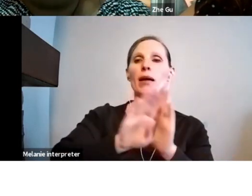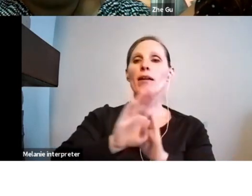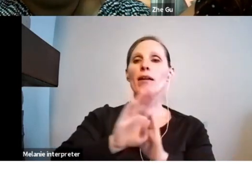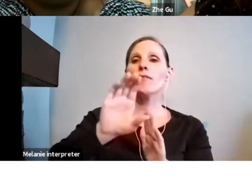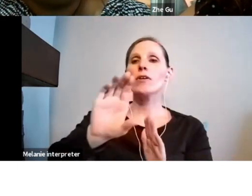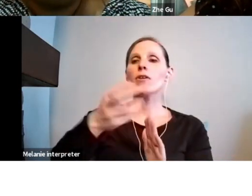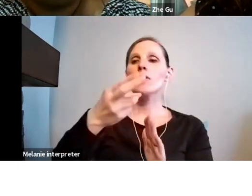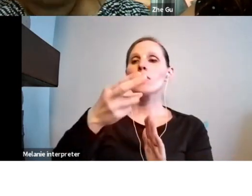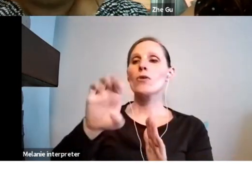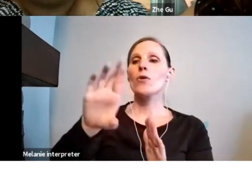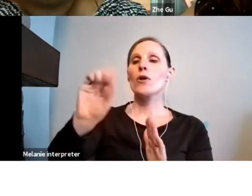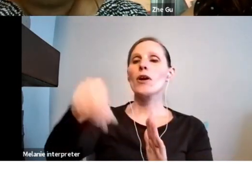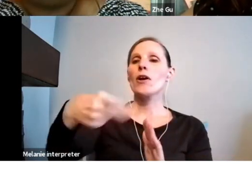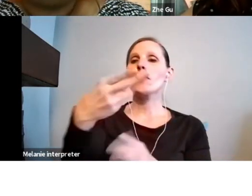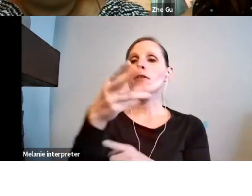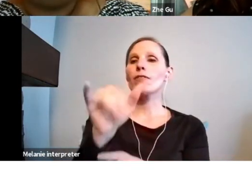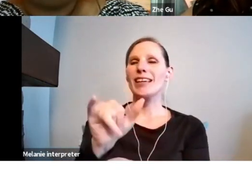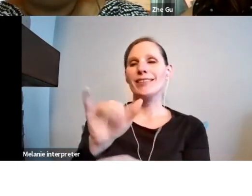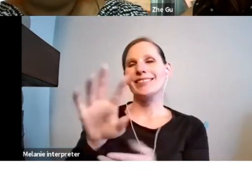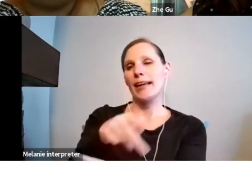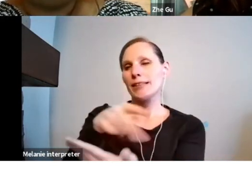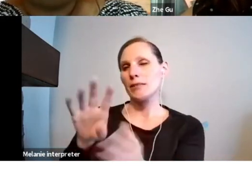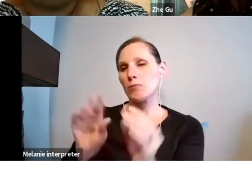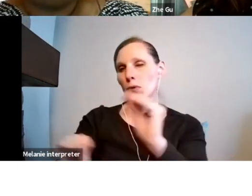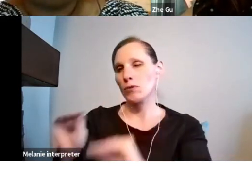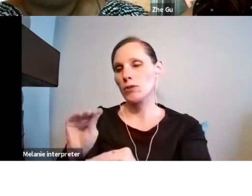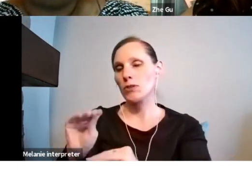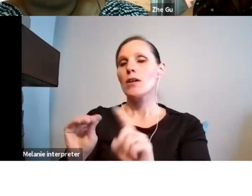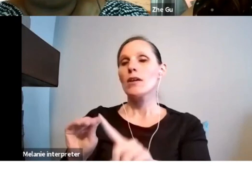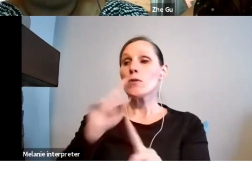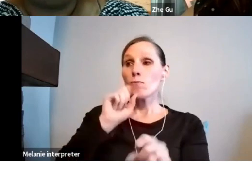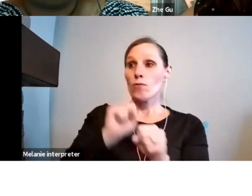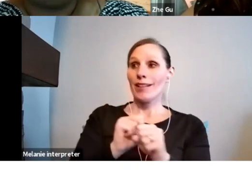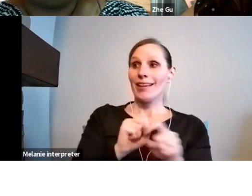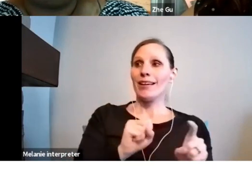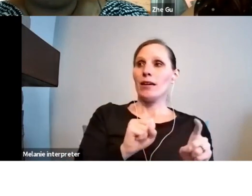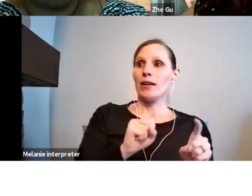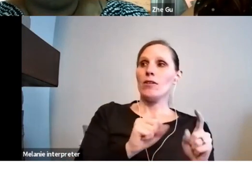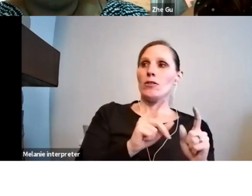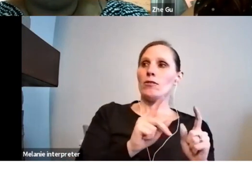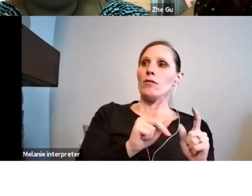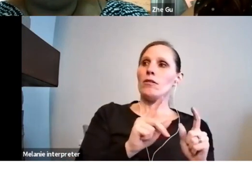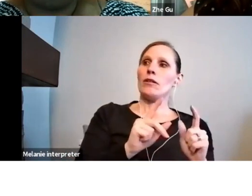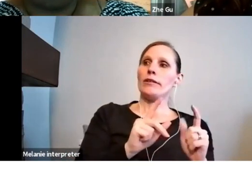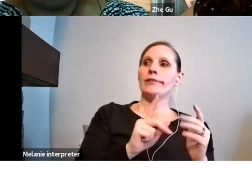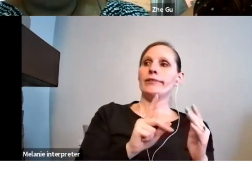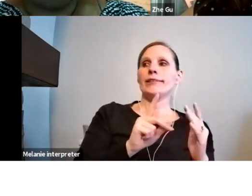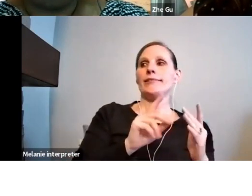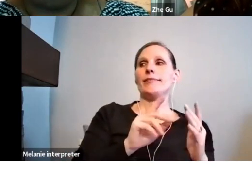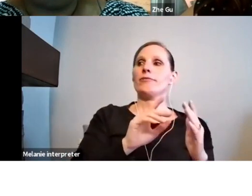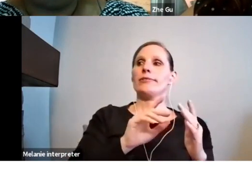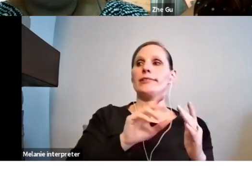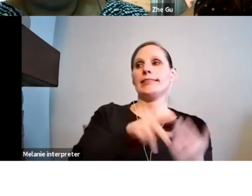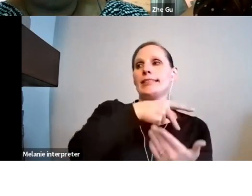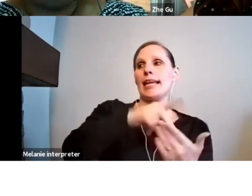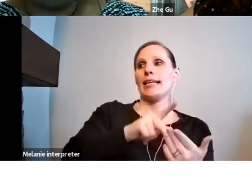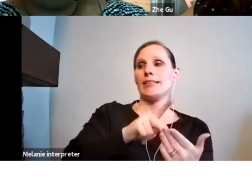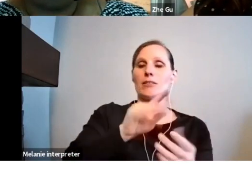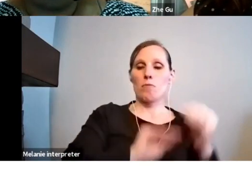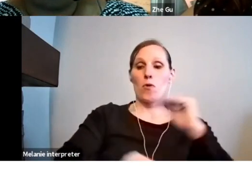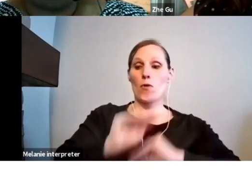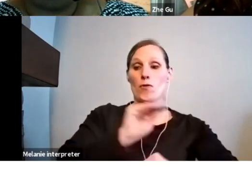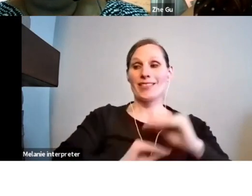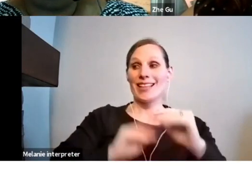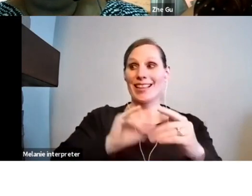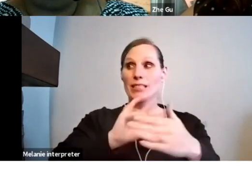then, so you do the development of the dance as a project in itself. And then perhaps a year from